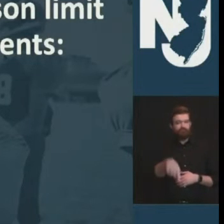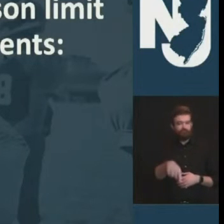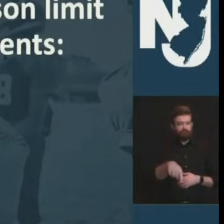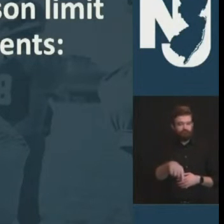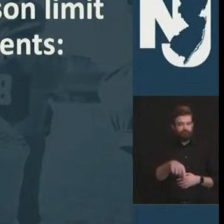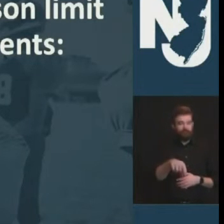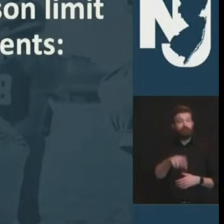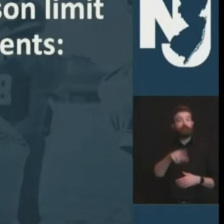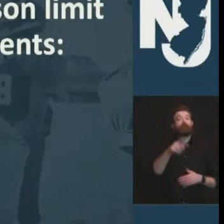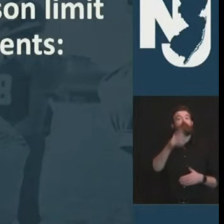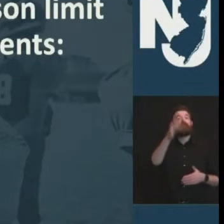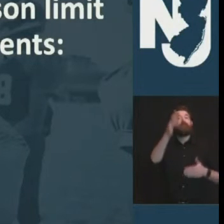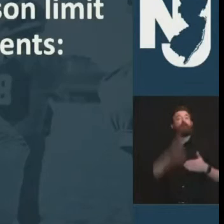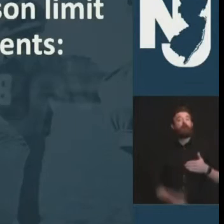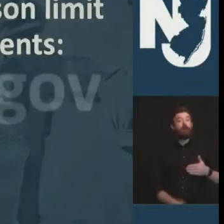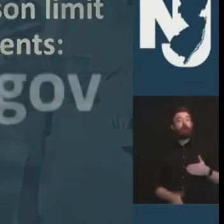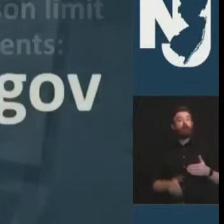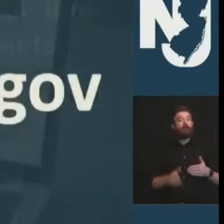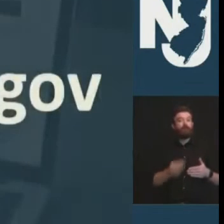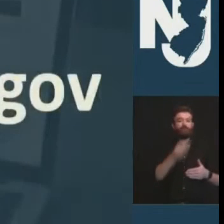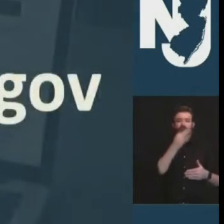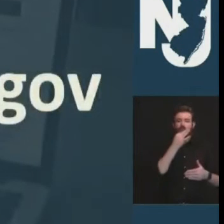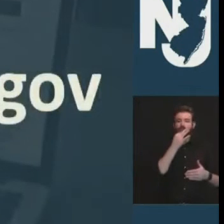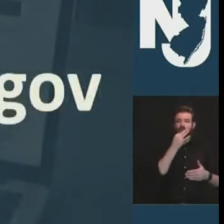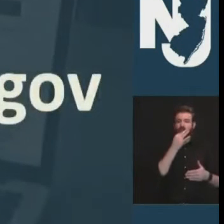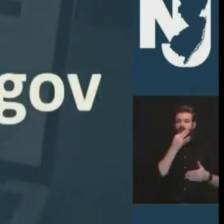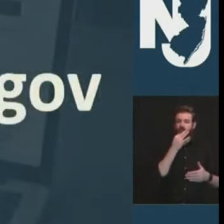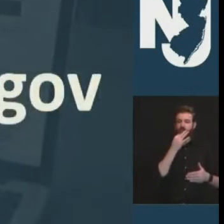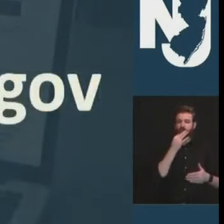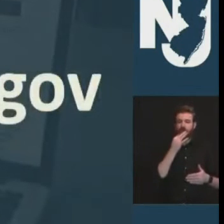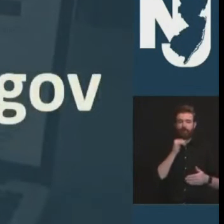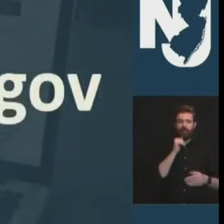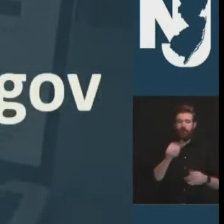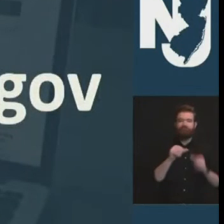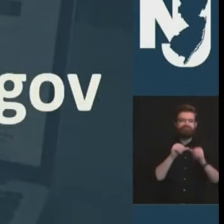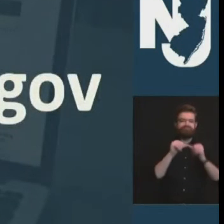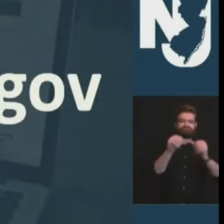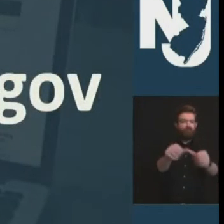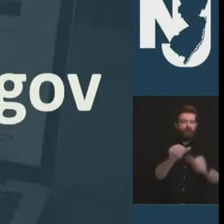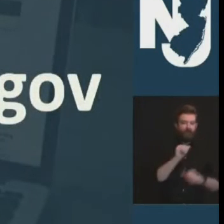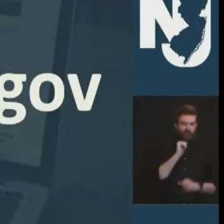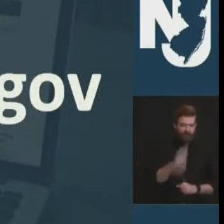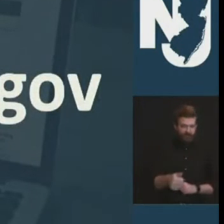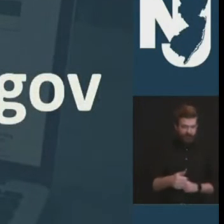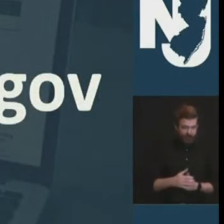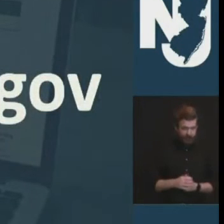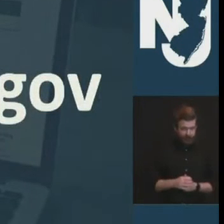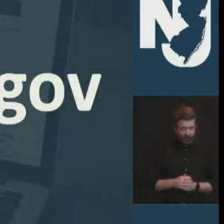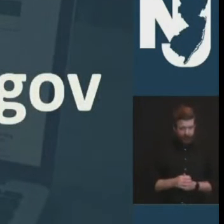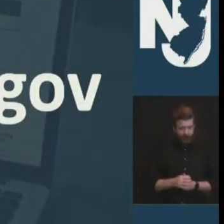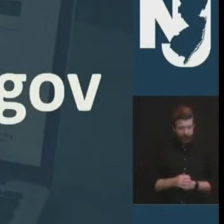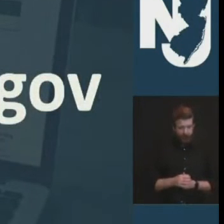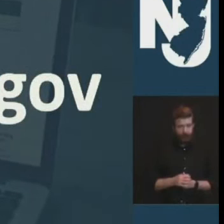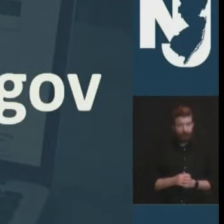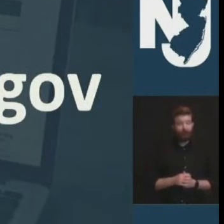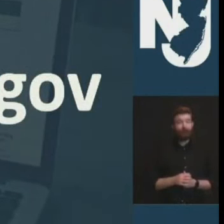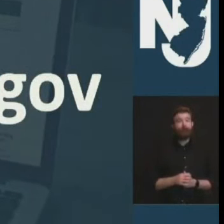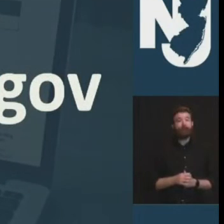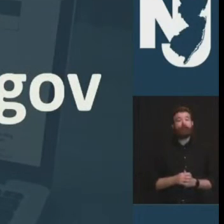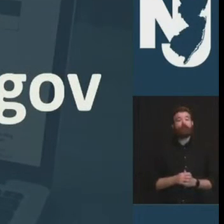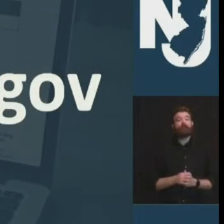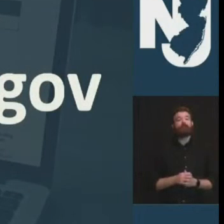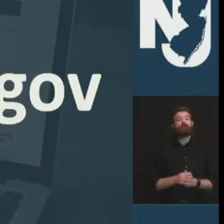next week and while we're on schools yesterday i was pleased to join with six of my fellow regional governors from new york pennsylvania delaware